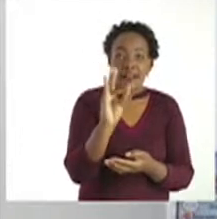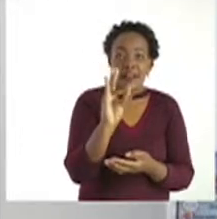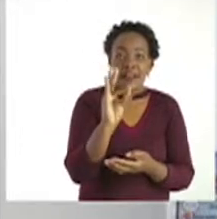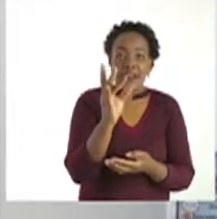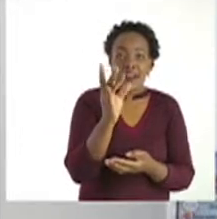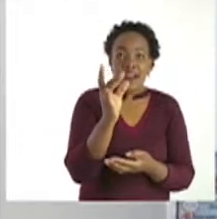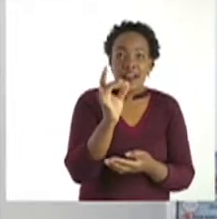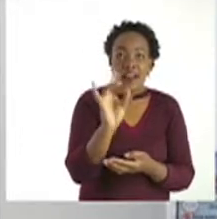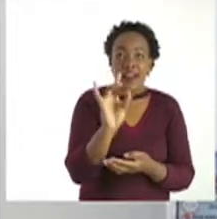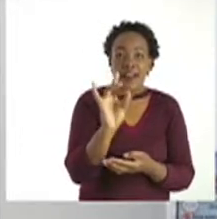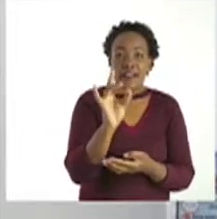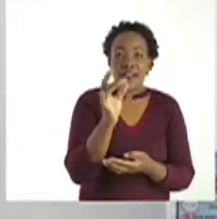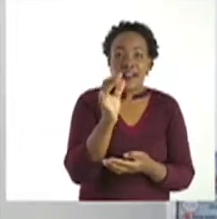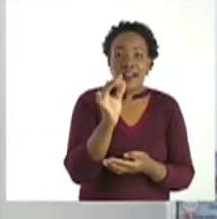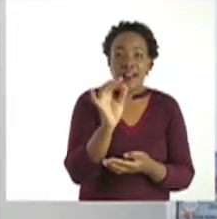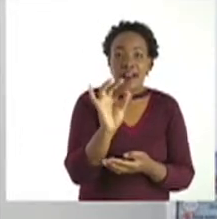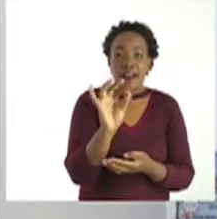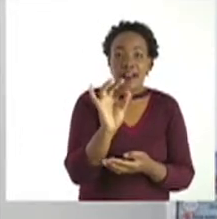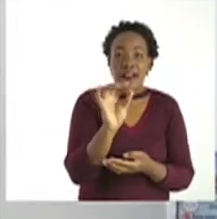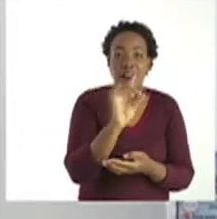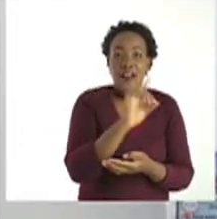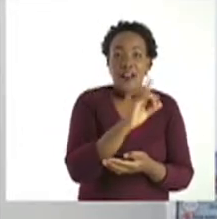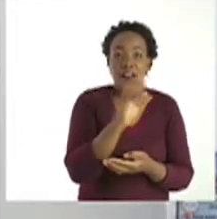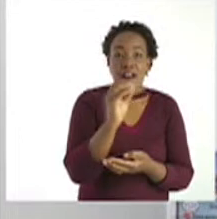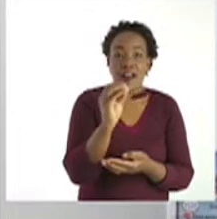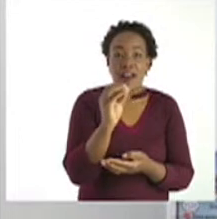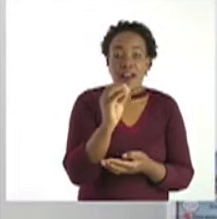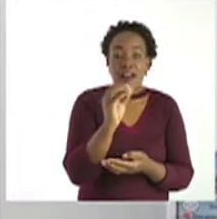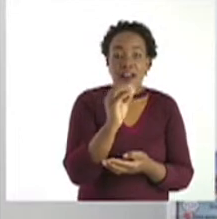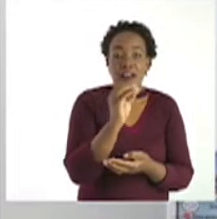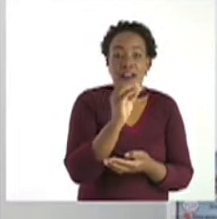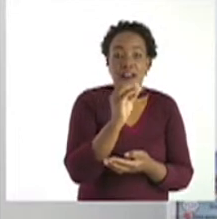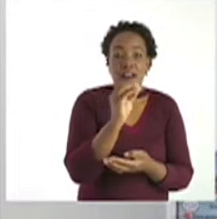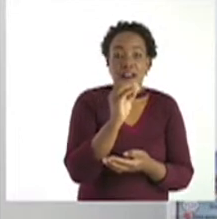7, 8, 9, 10.